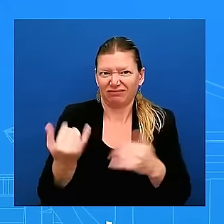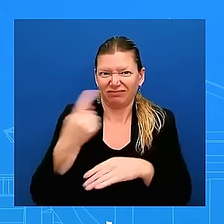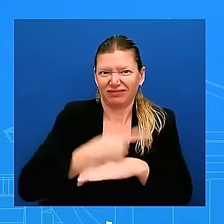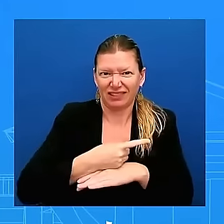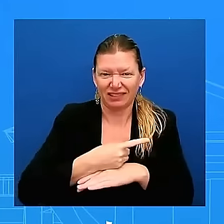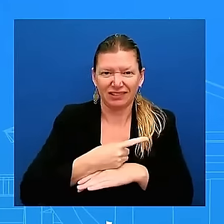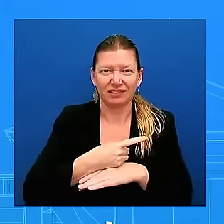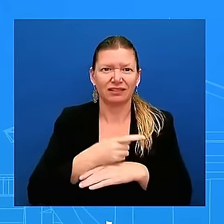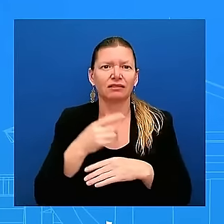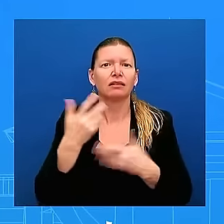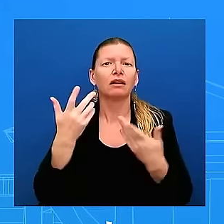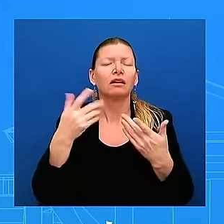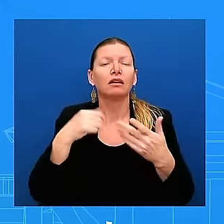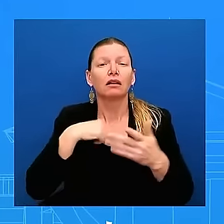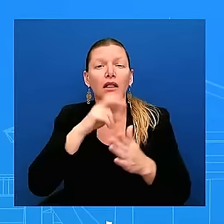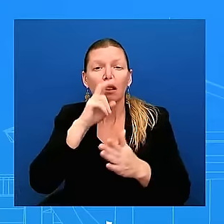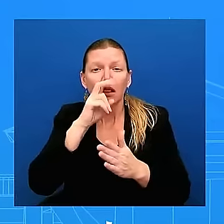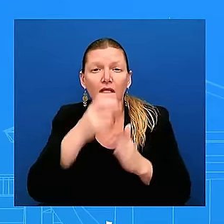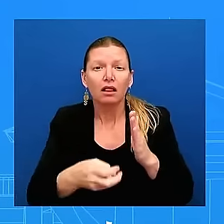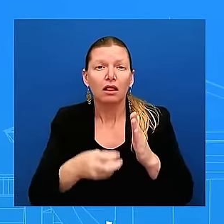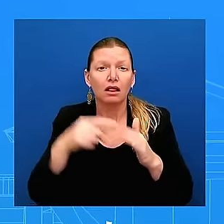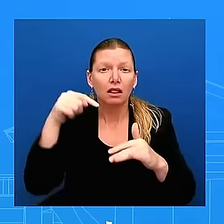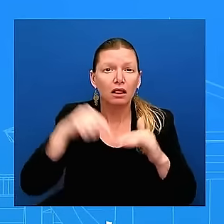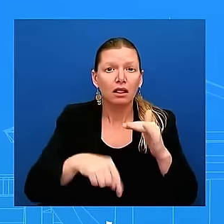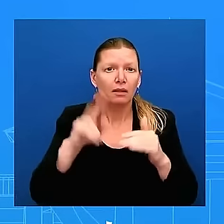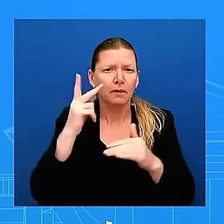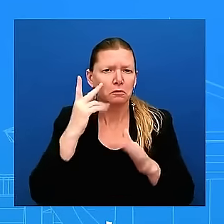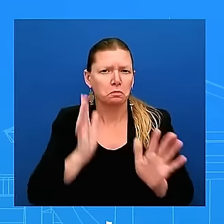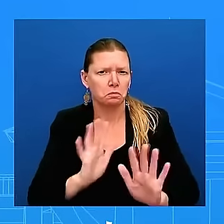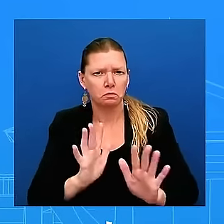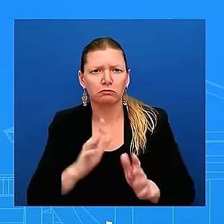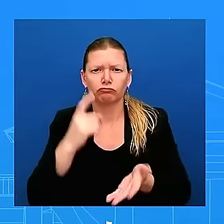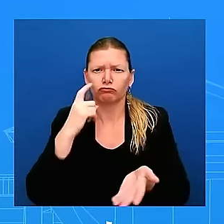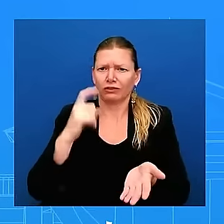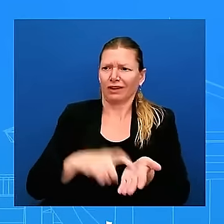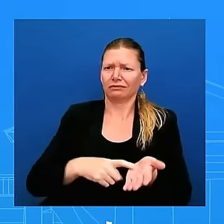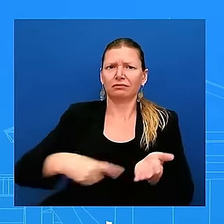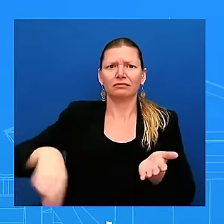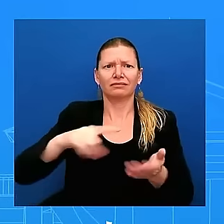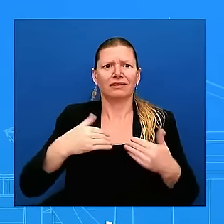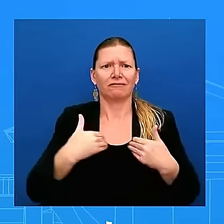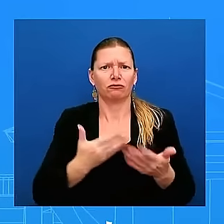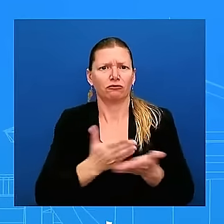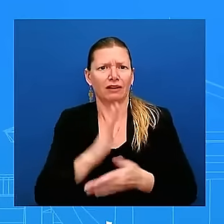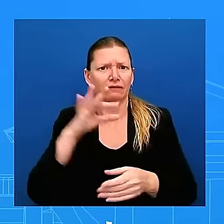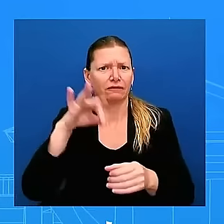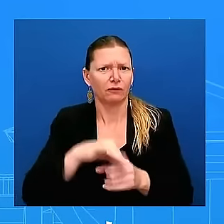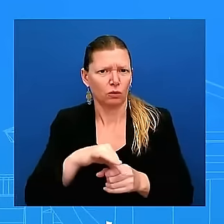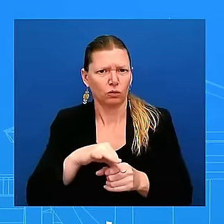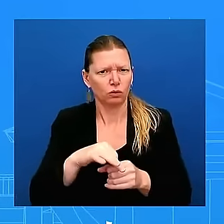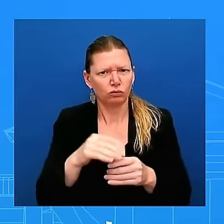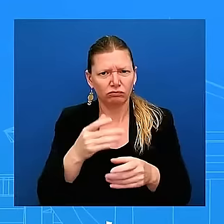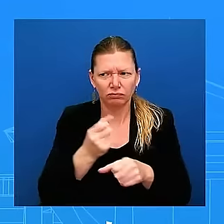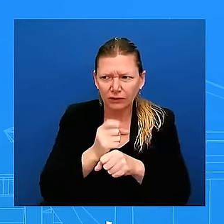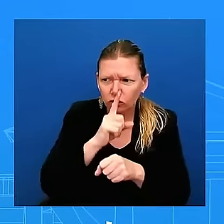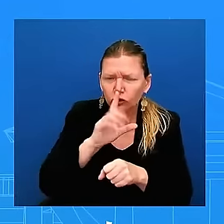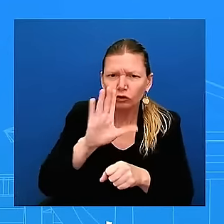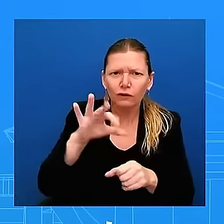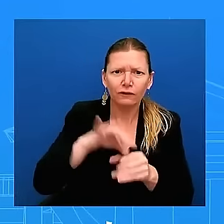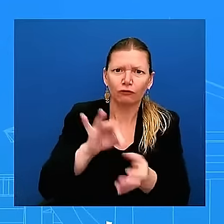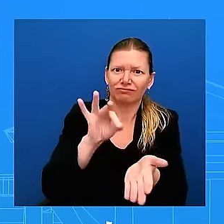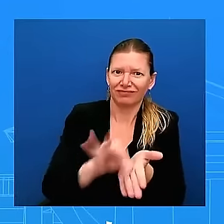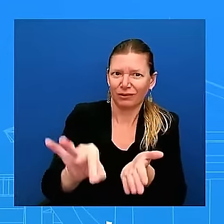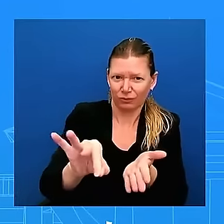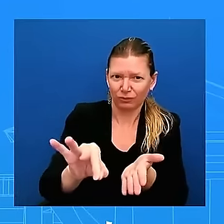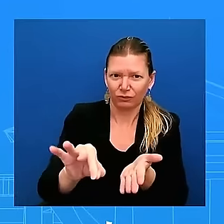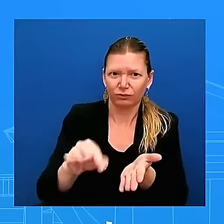since President Biden came into office he has worked to protect that right by promoting nonpartisan access to